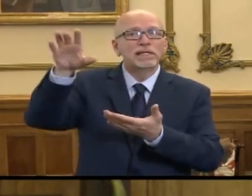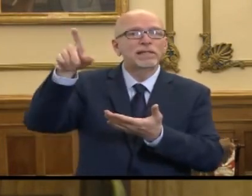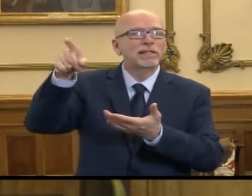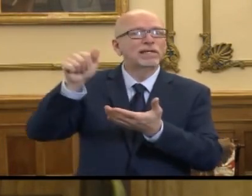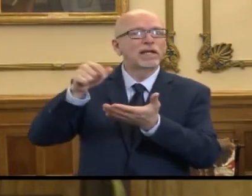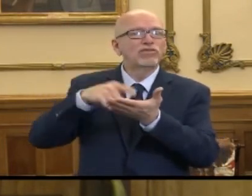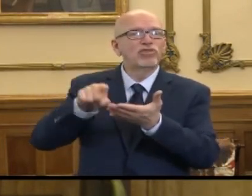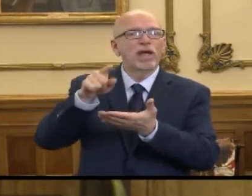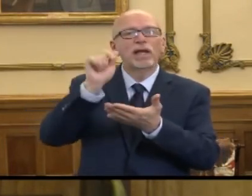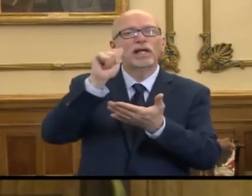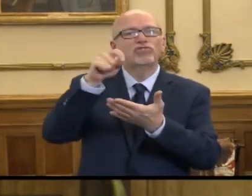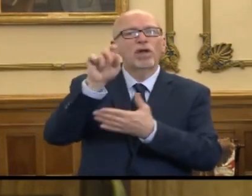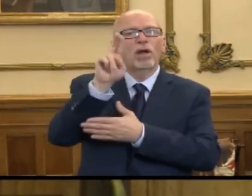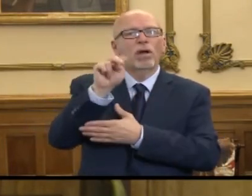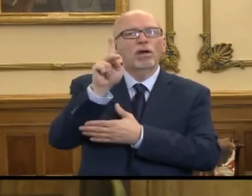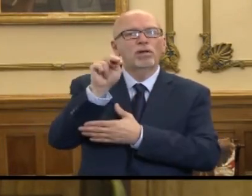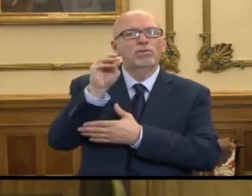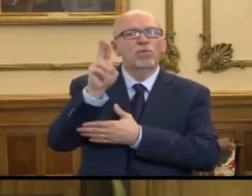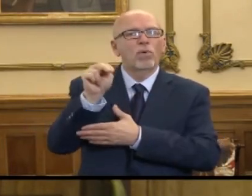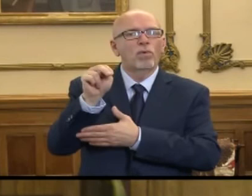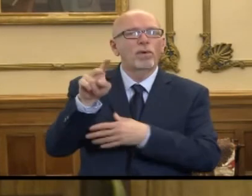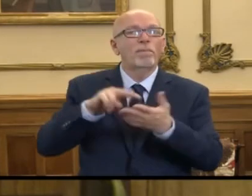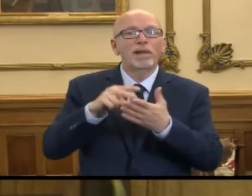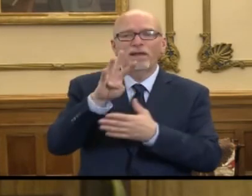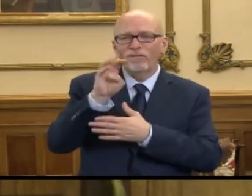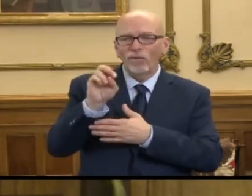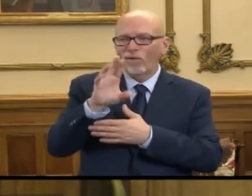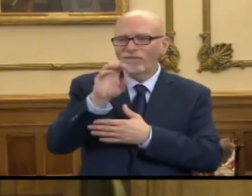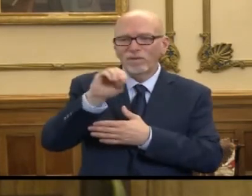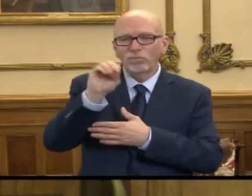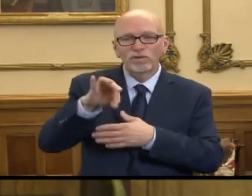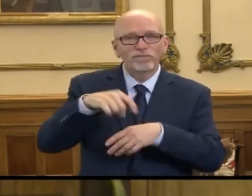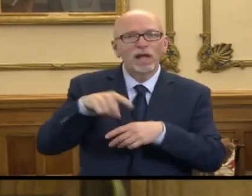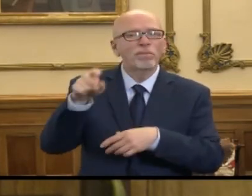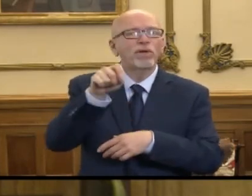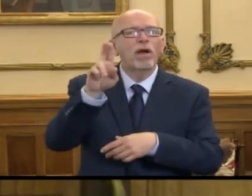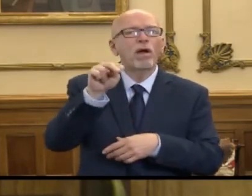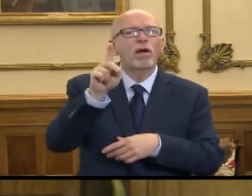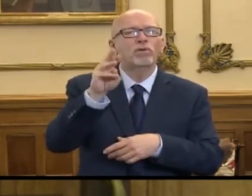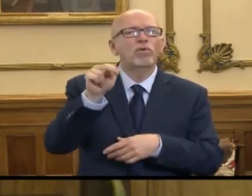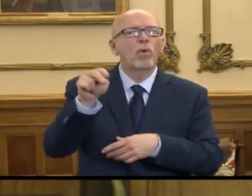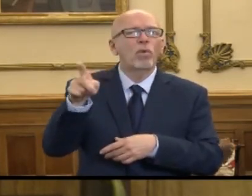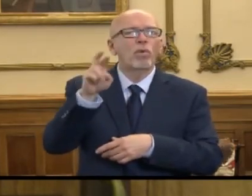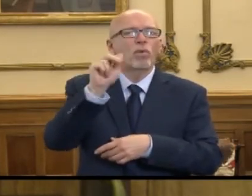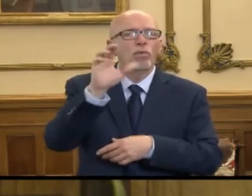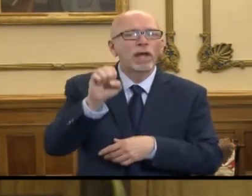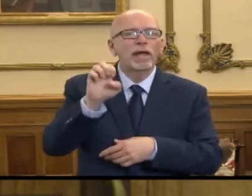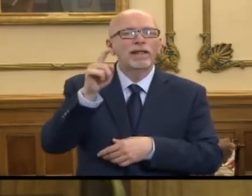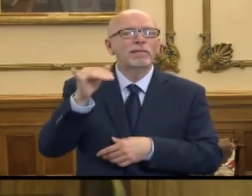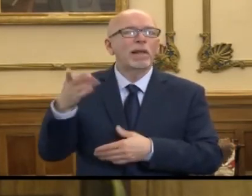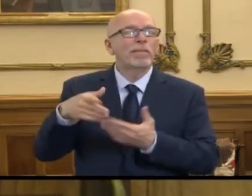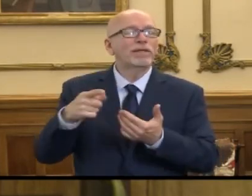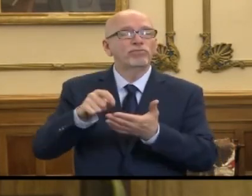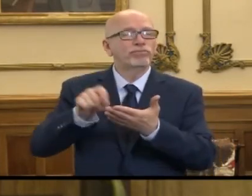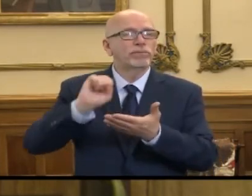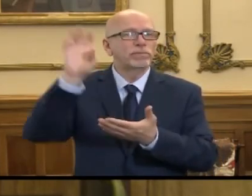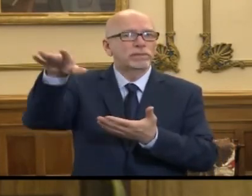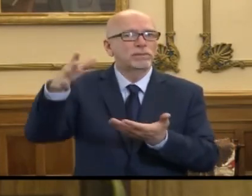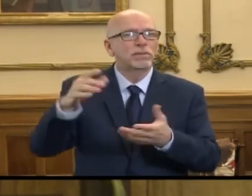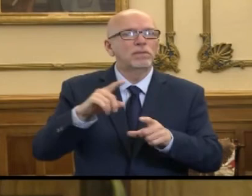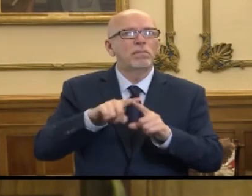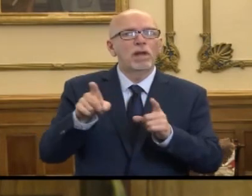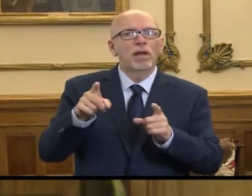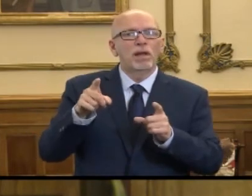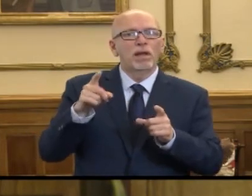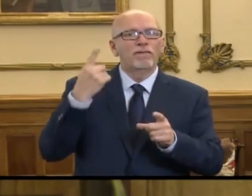check unknown. And so we find that about 40 to 50 percent of the time they just check unknown, which is probably the easiest thing for them to do, but leaves us in